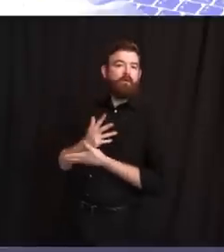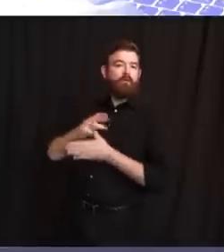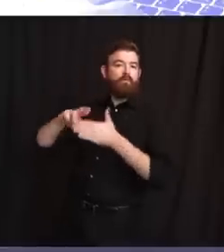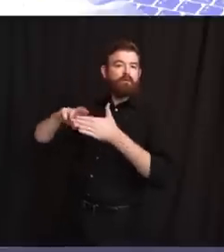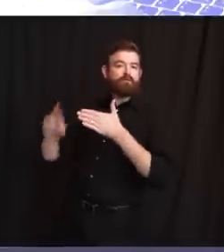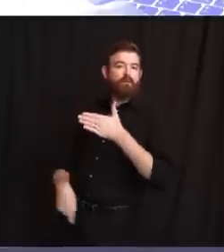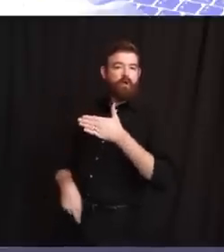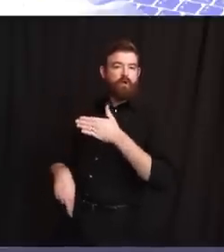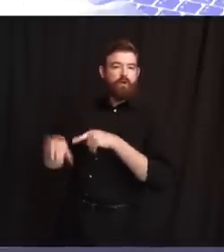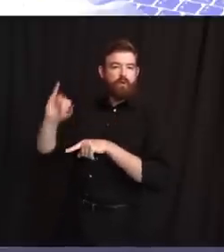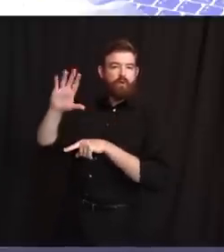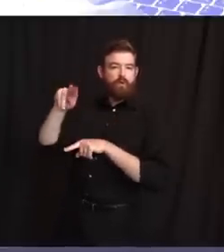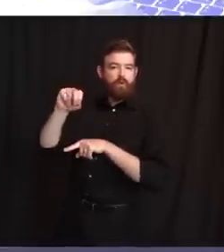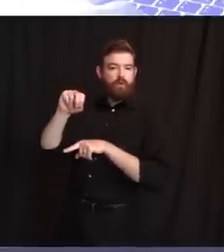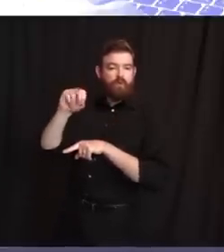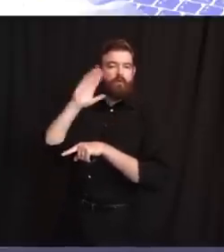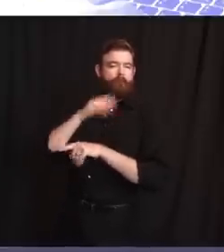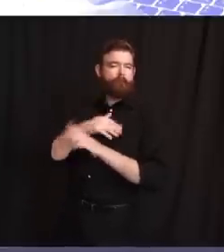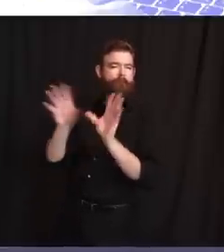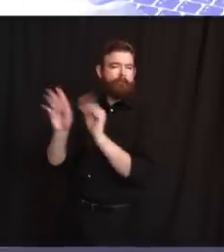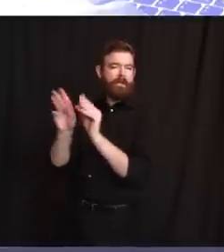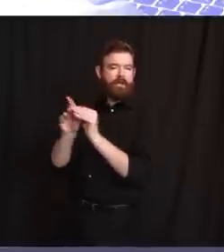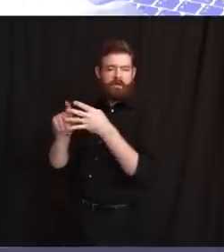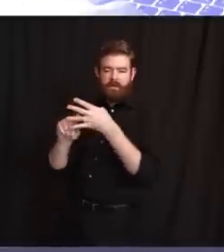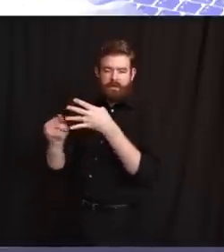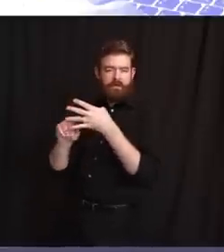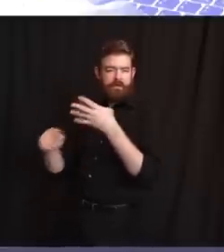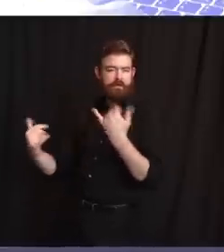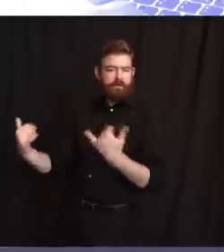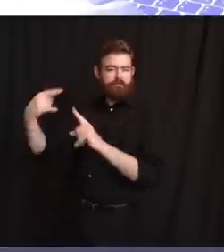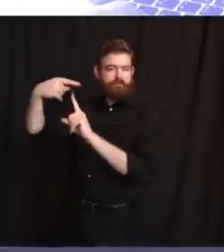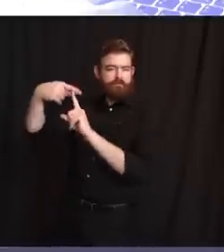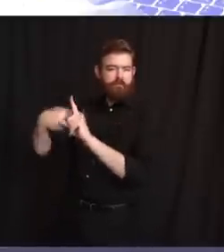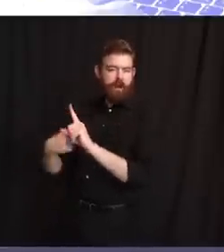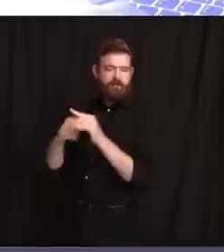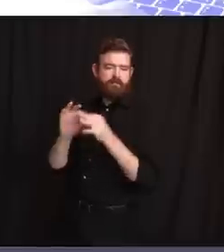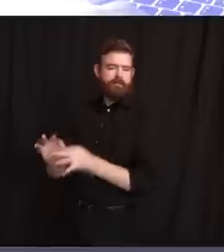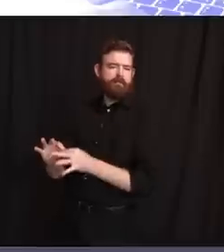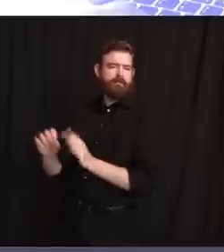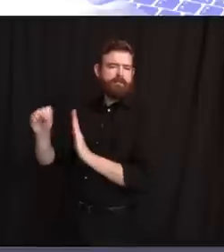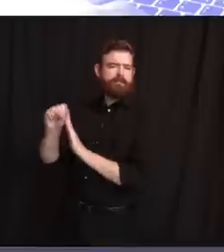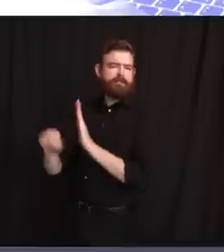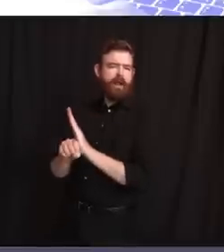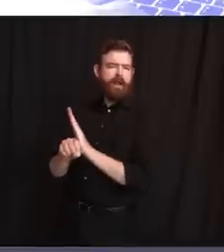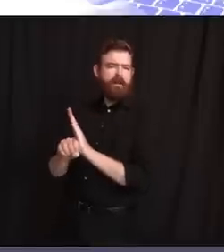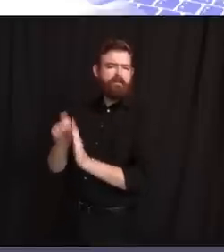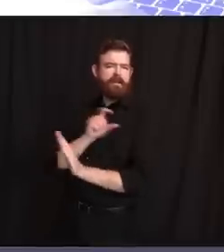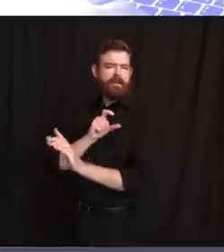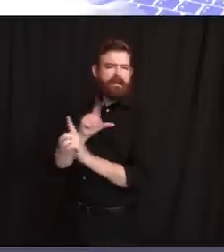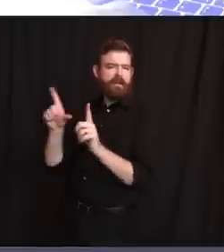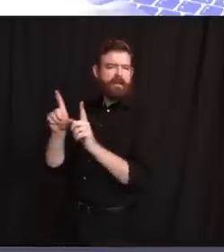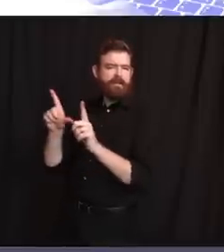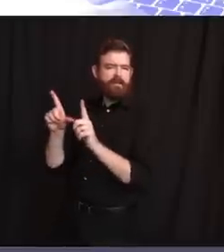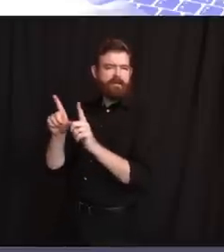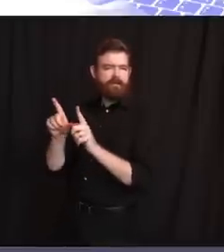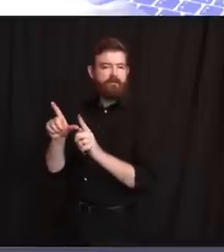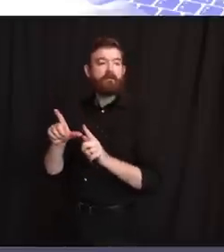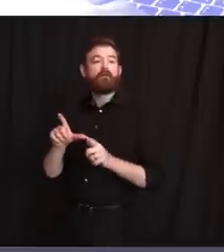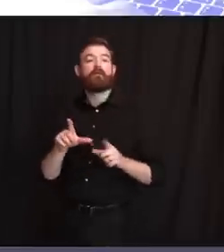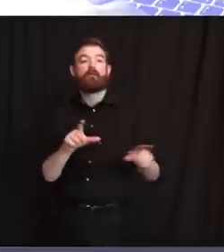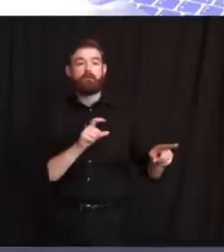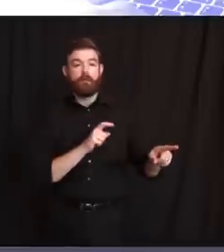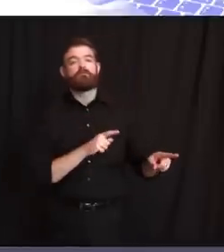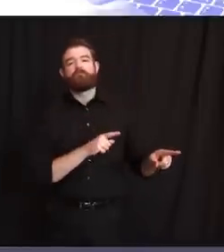later this month to recommend that we license police officers statewide. As chair of the